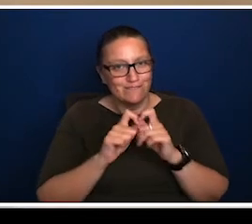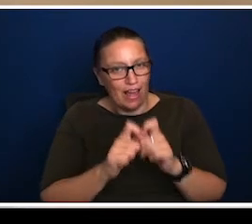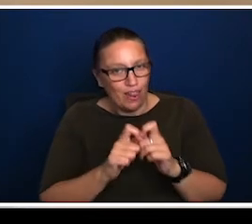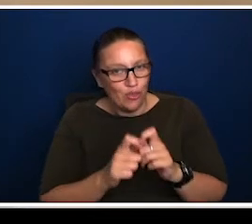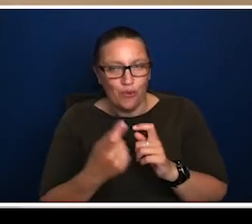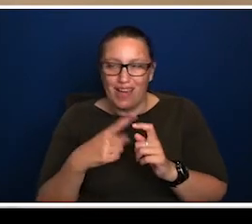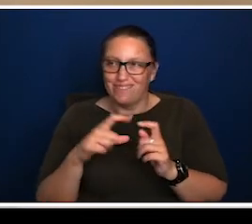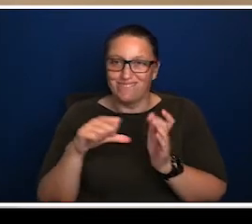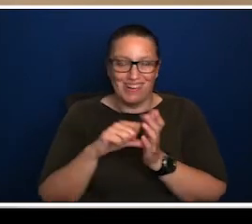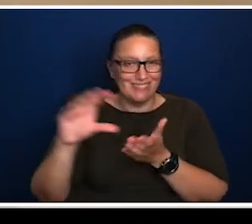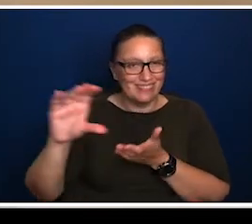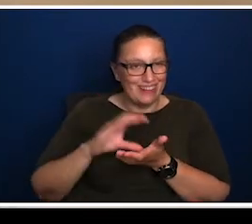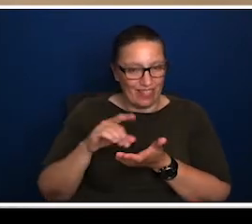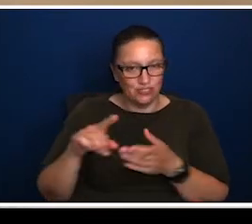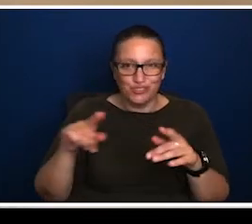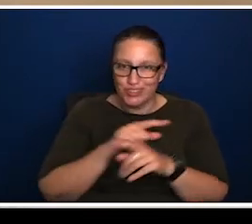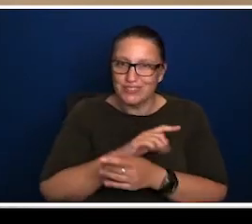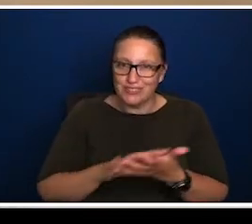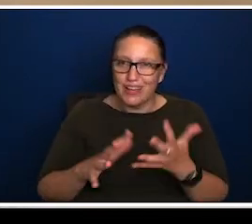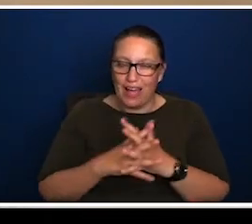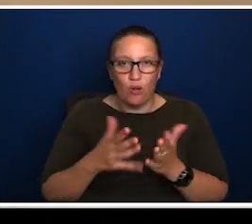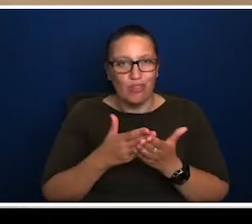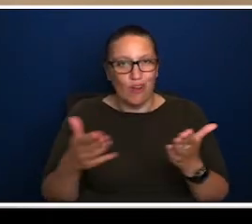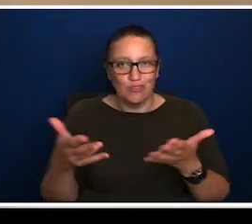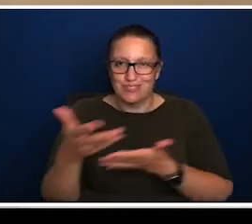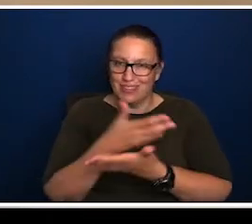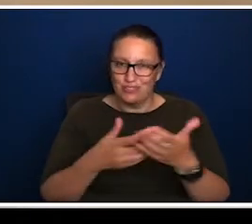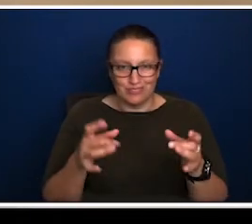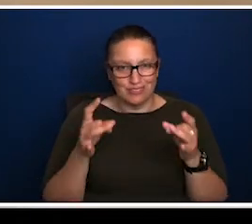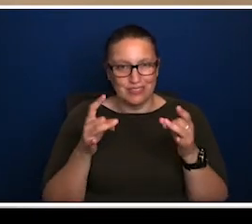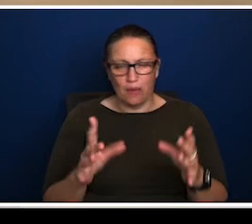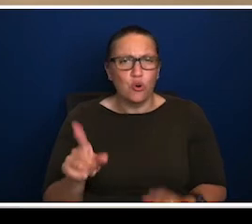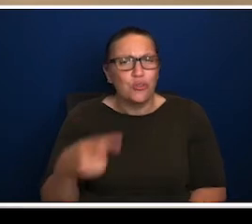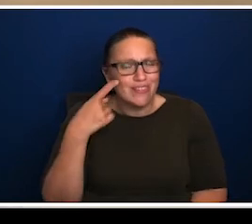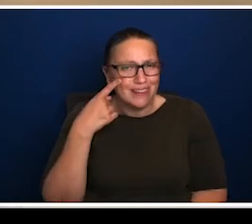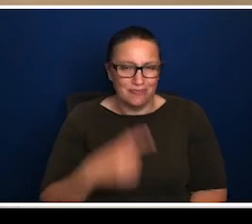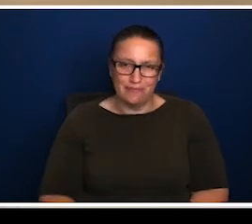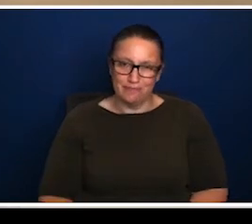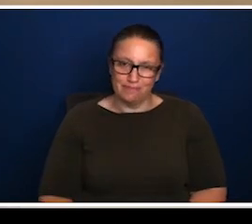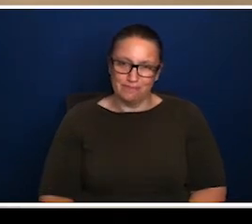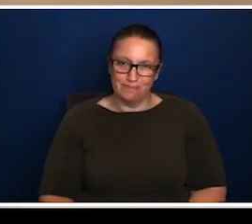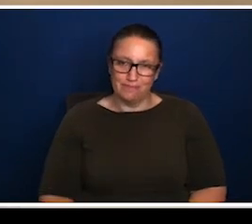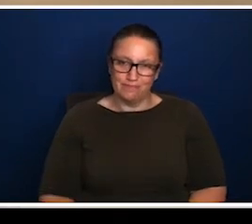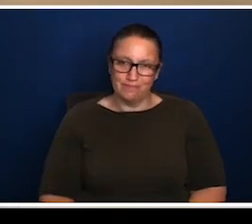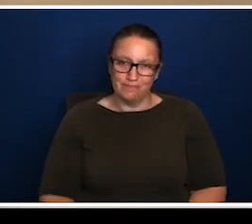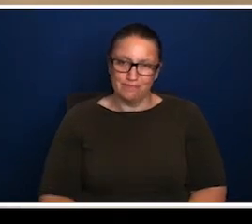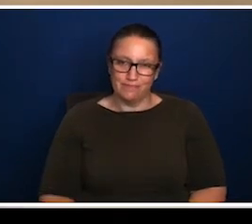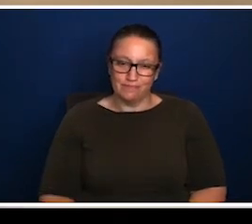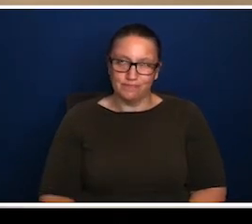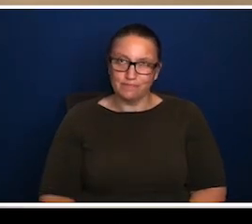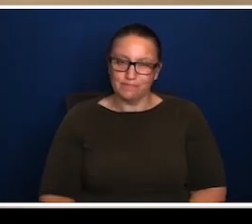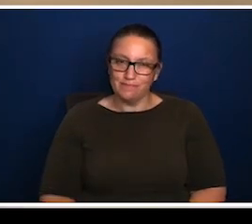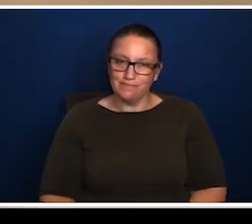and its value and its funding, it changes the level at which any of these discussions begin.